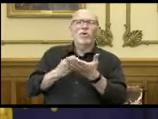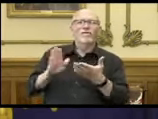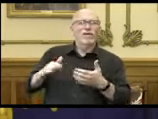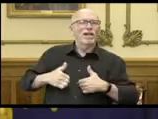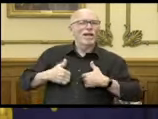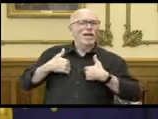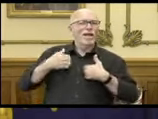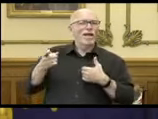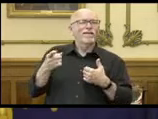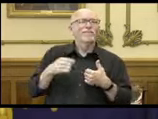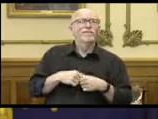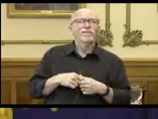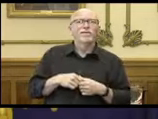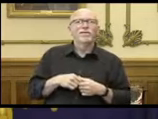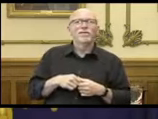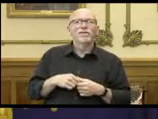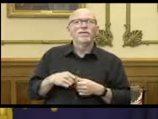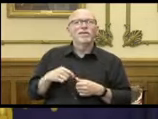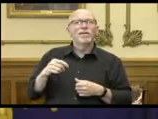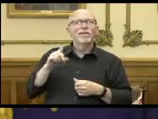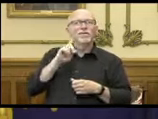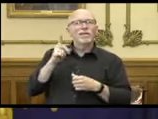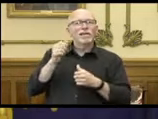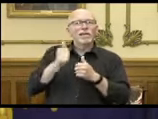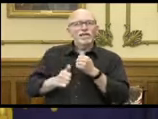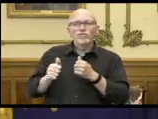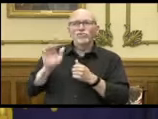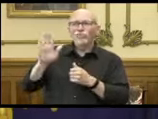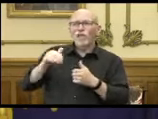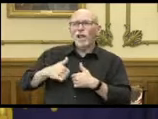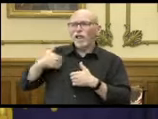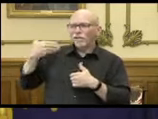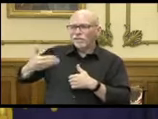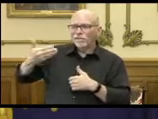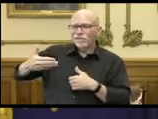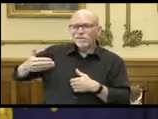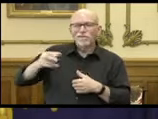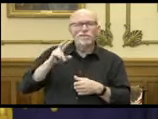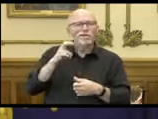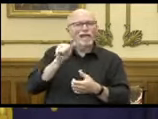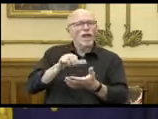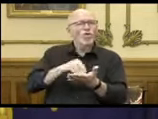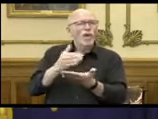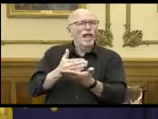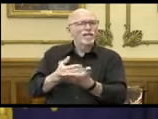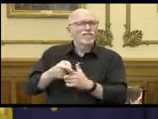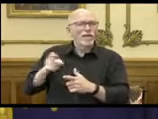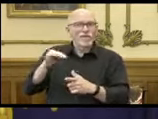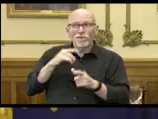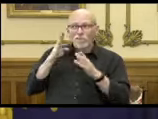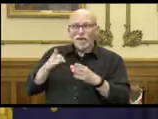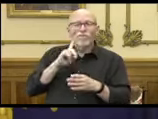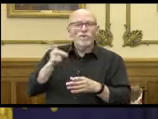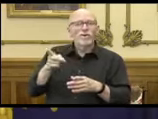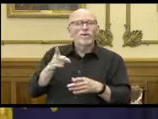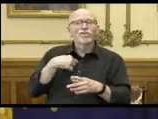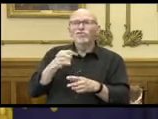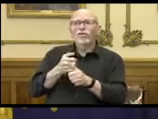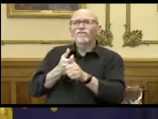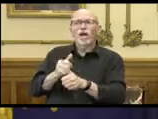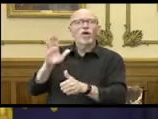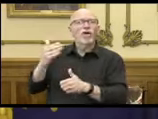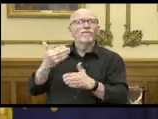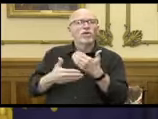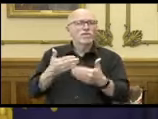life, each of which are lessons that if you pay attention, we'd all be well served, just following in his